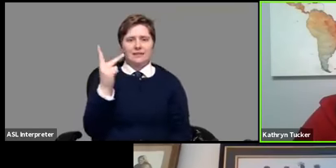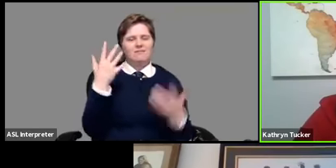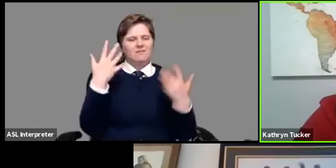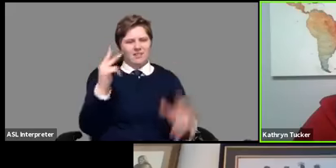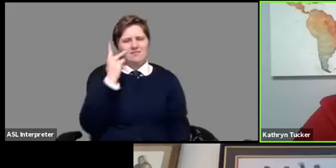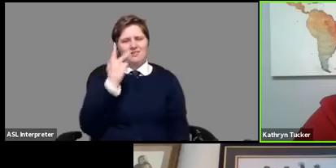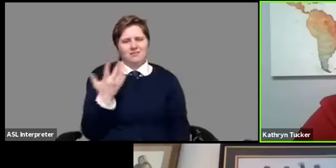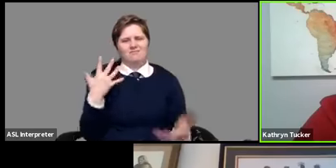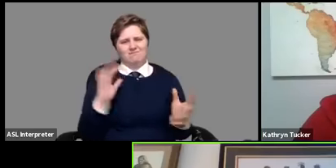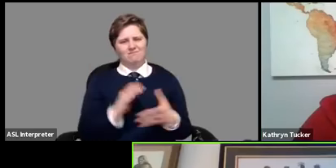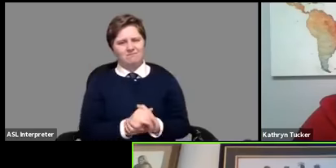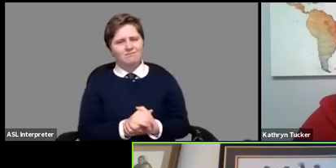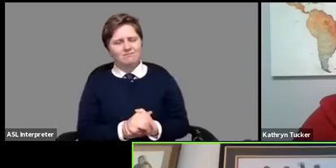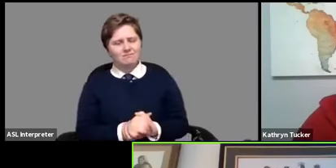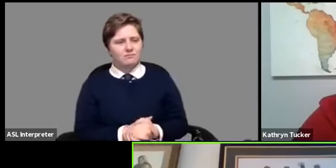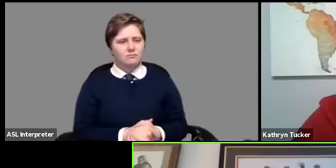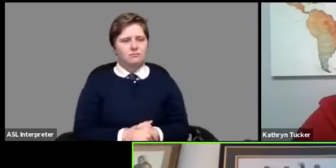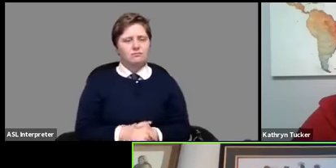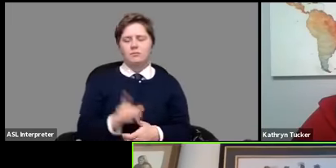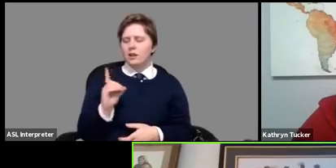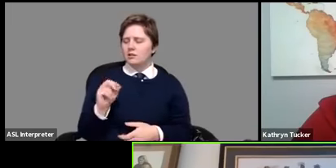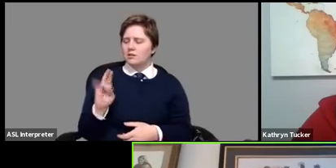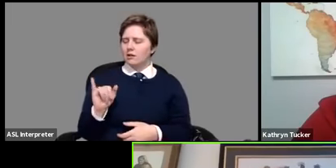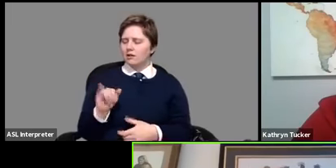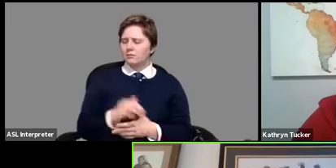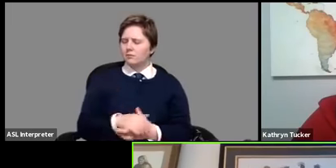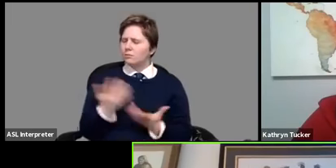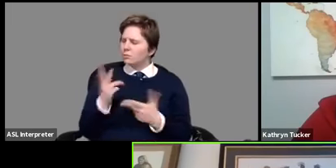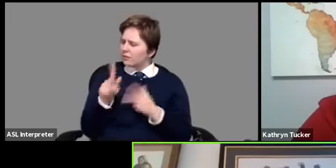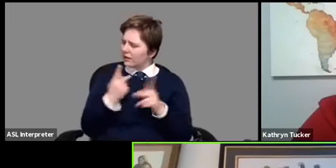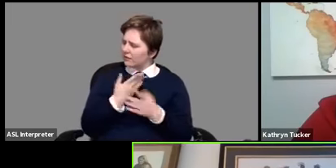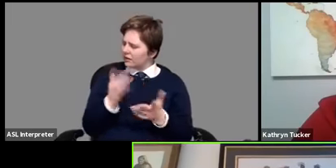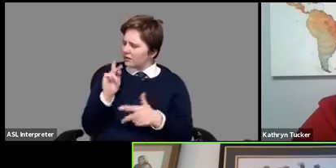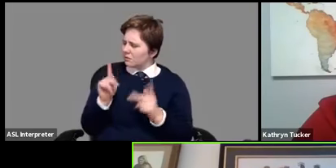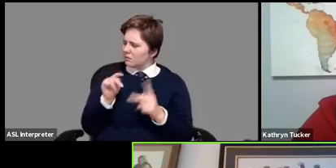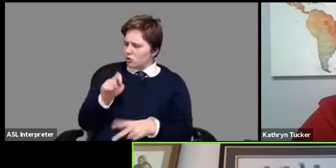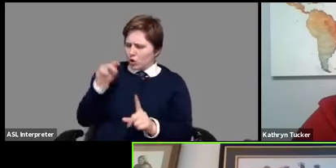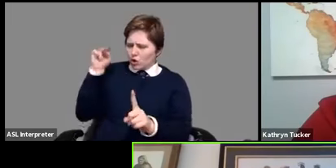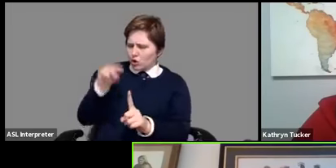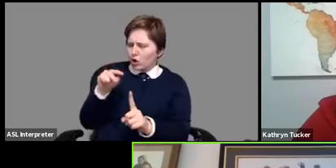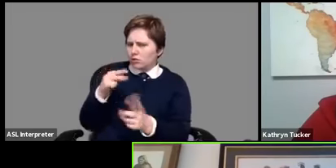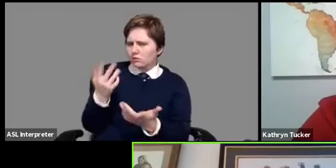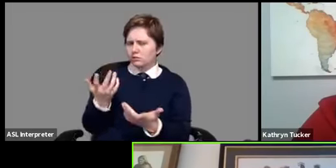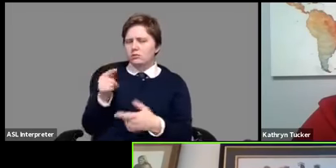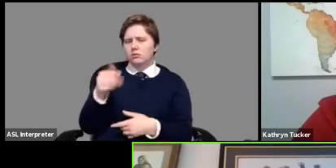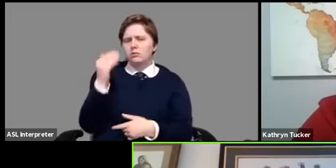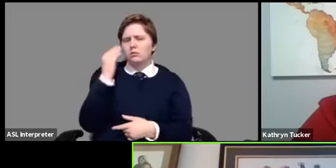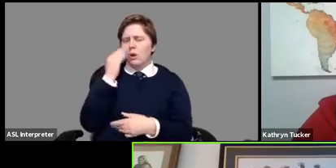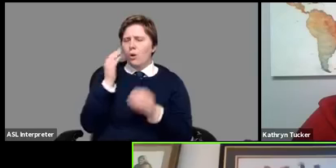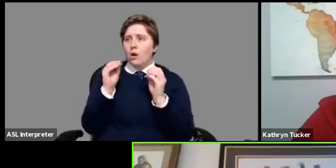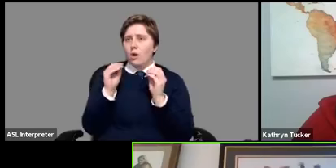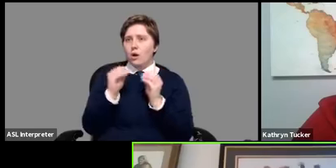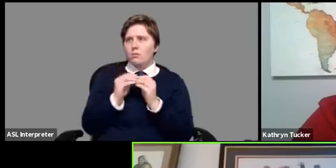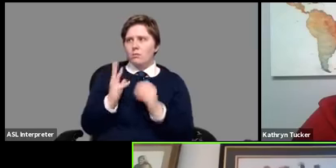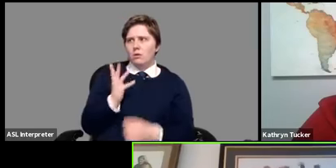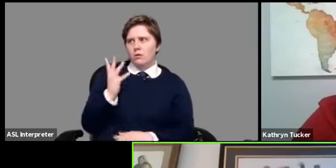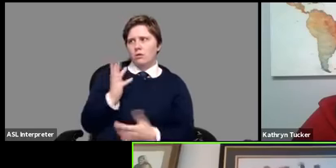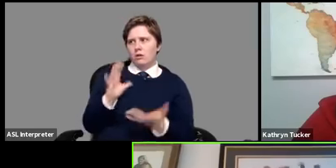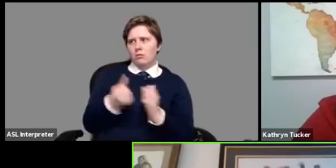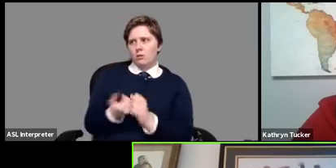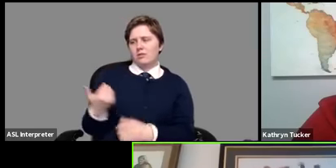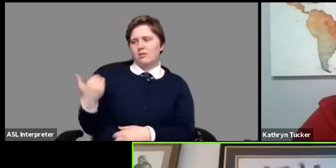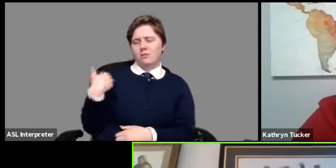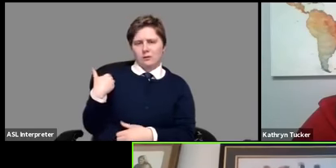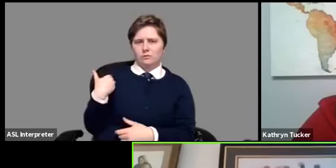what are the kinds of things that people should should look for kathy you know it's far more sophisticated than it used to be